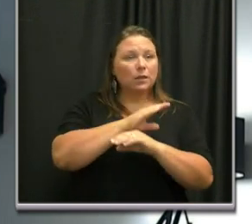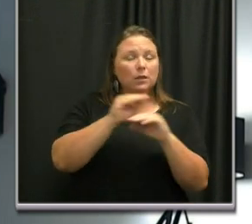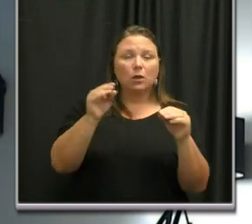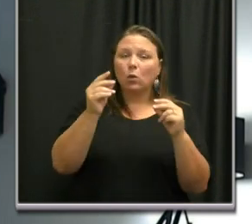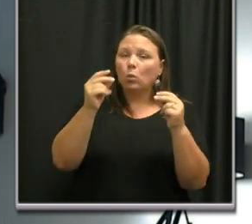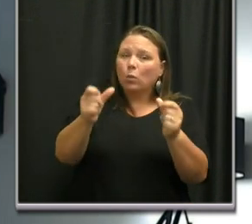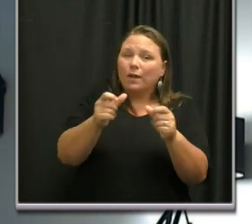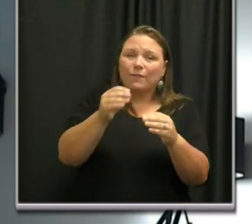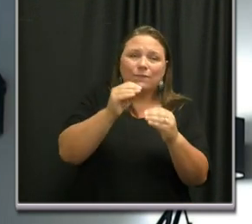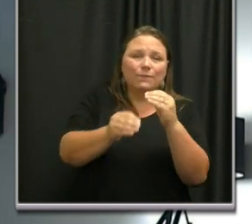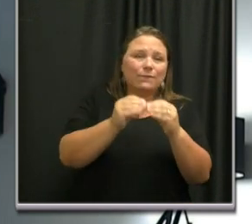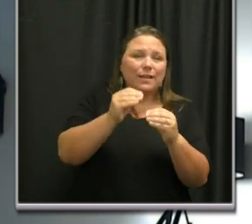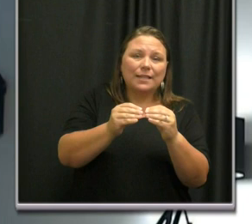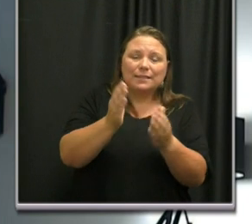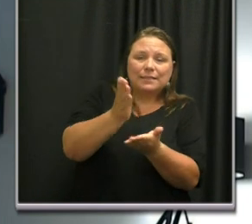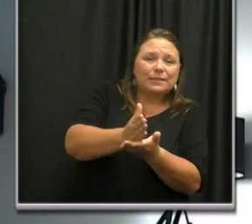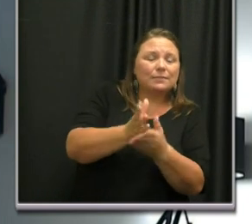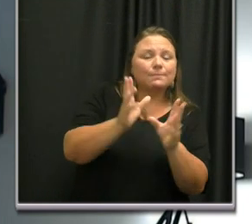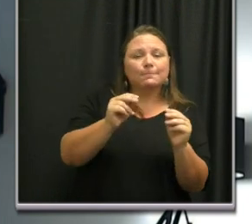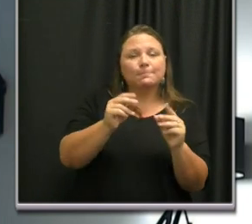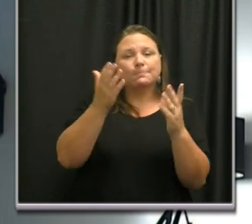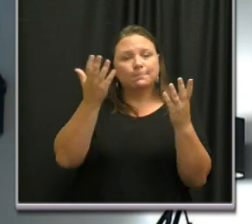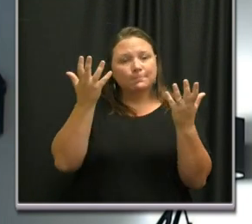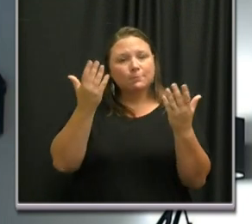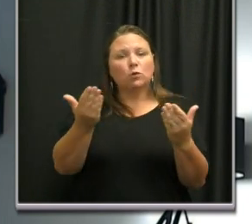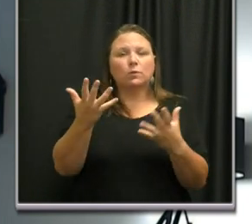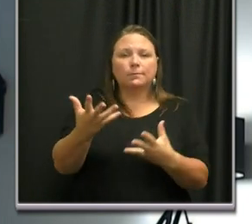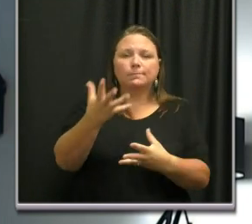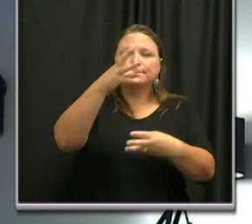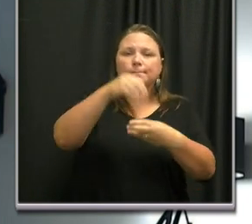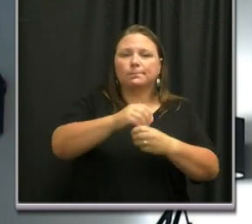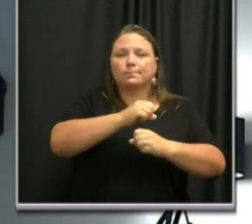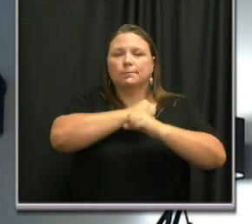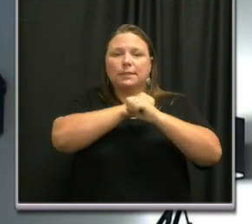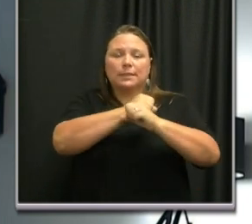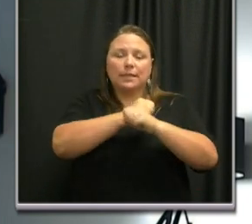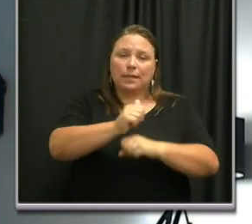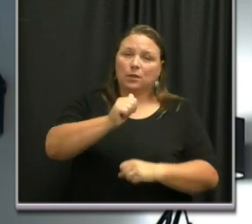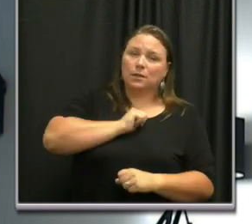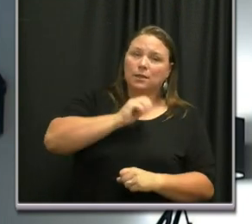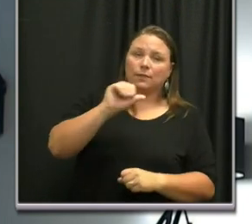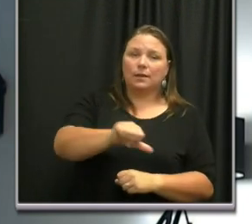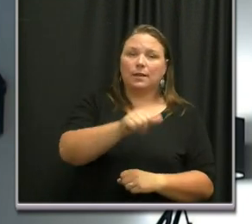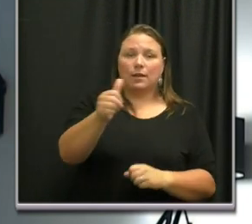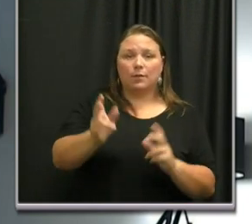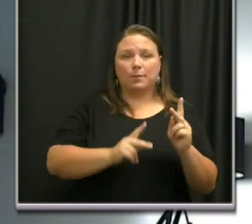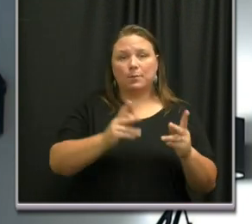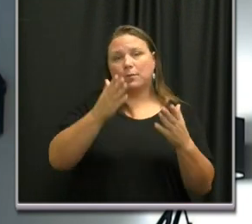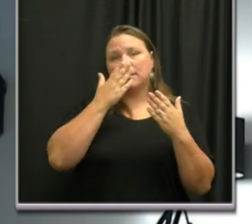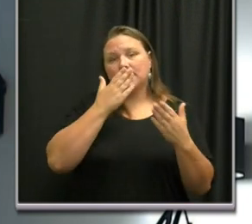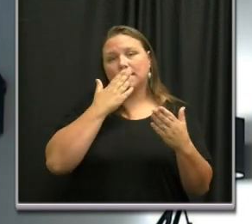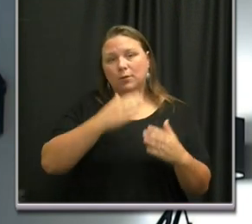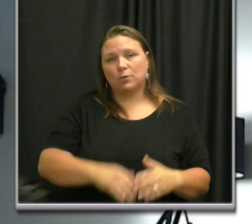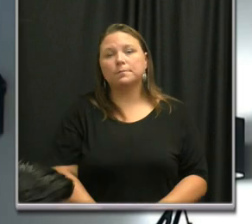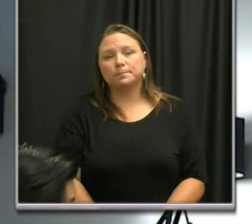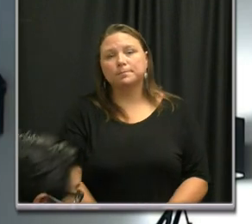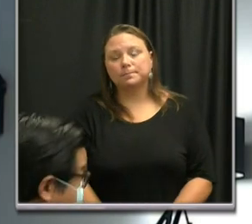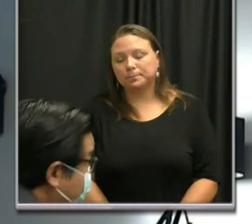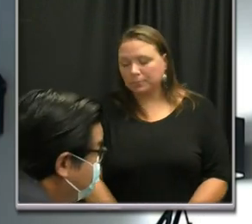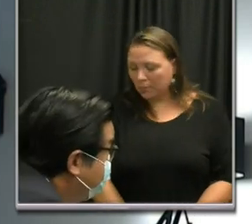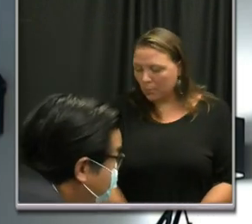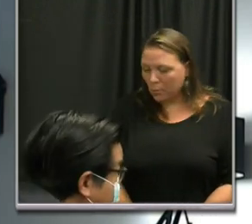quick fix. So let's all join in to protect ourselves and others. Thank you very much.